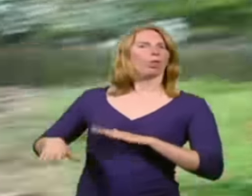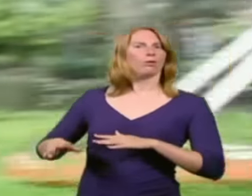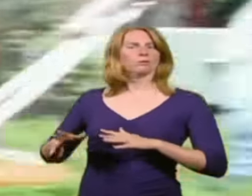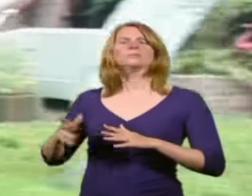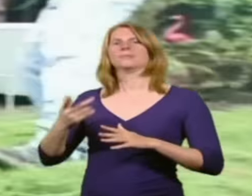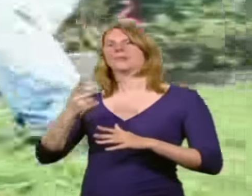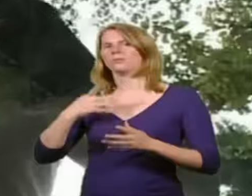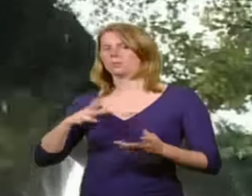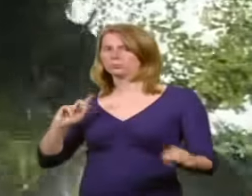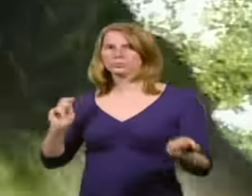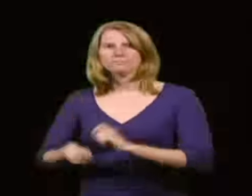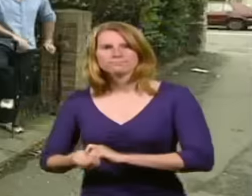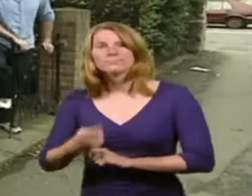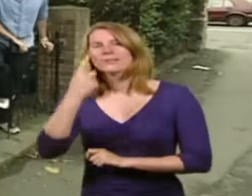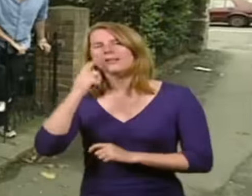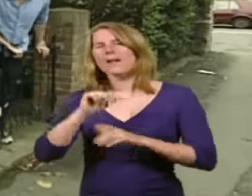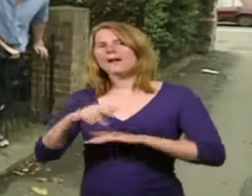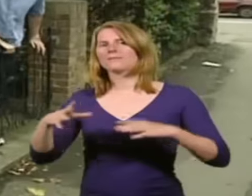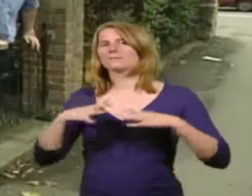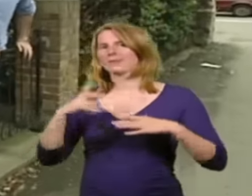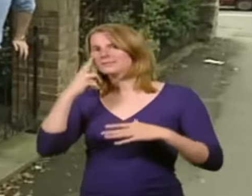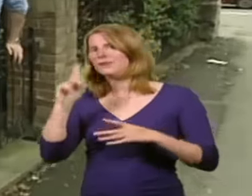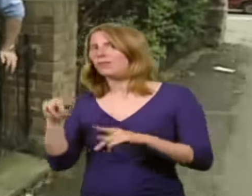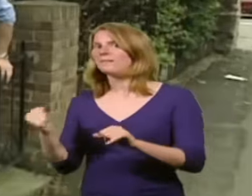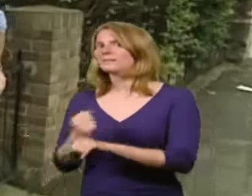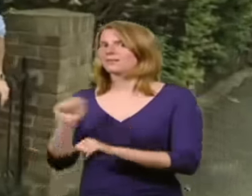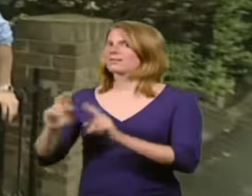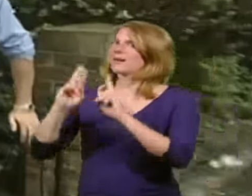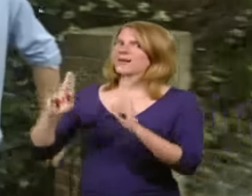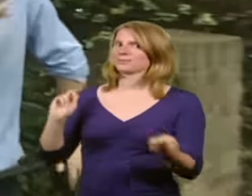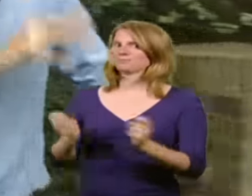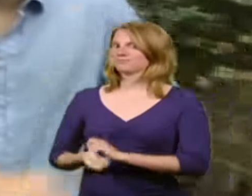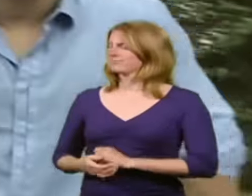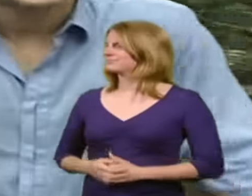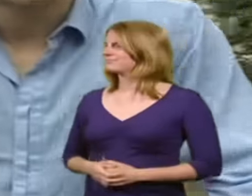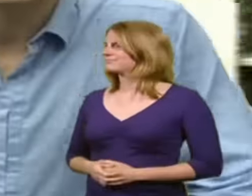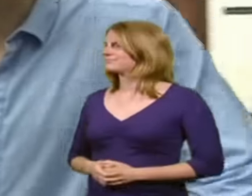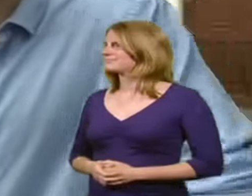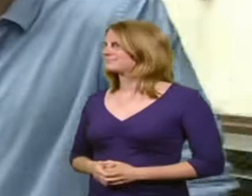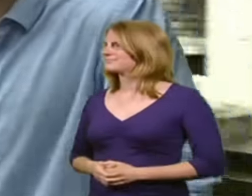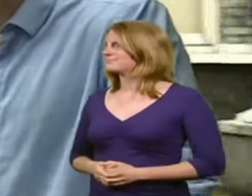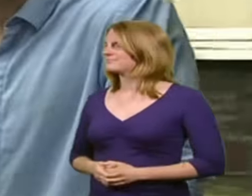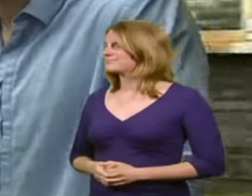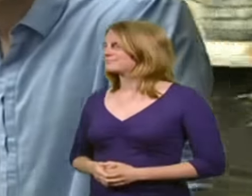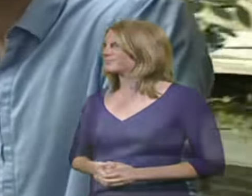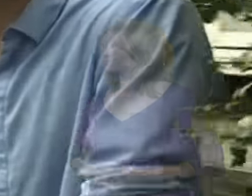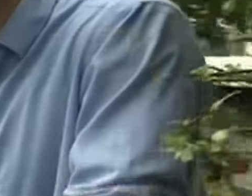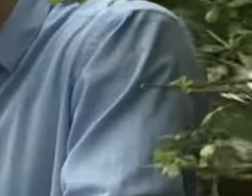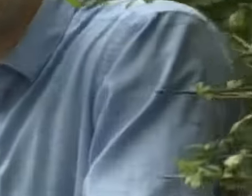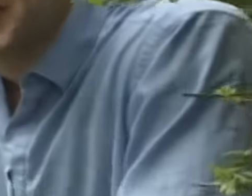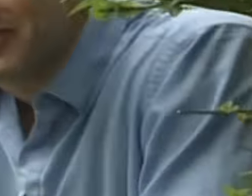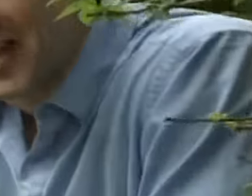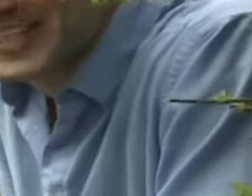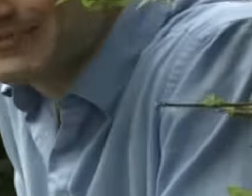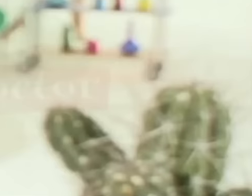before any transformation could begin. John is after the break to see how Anne and Steph bring a little feminine flair into the male ambience of